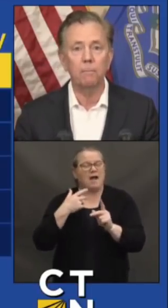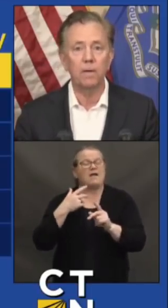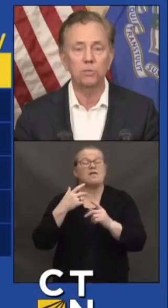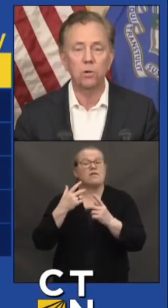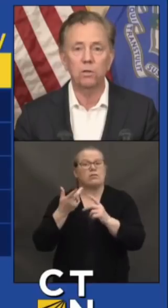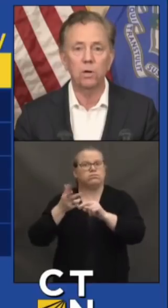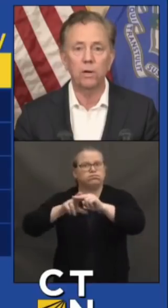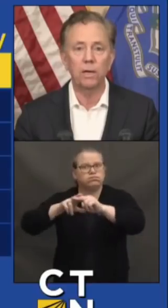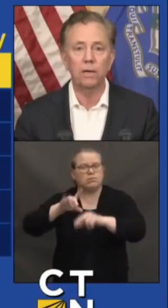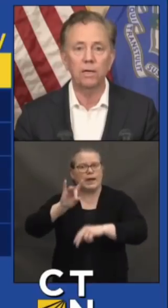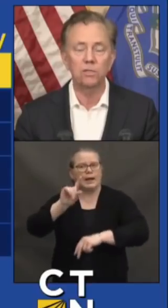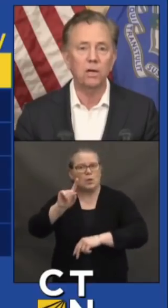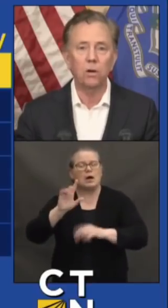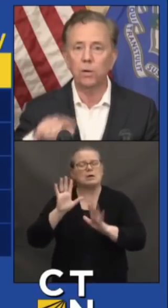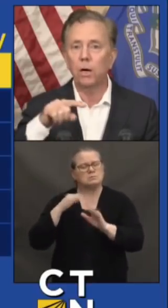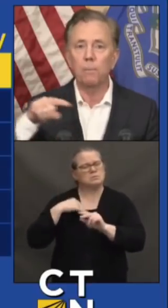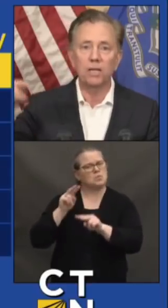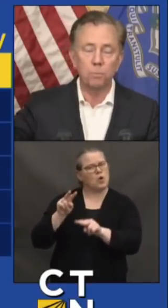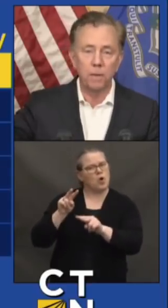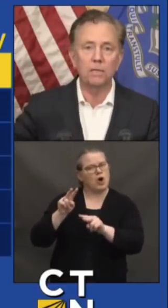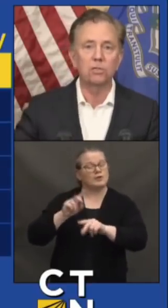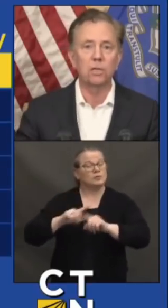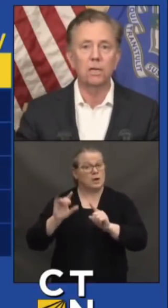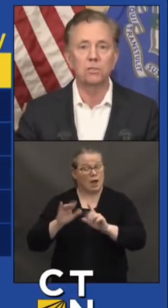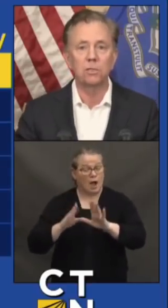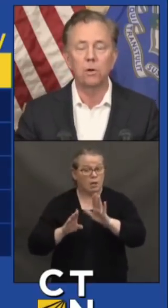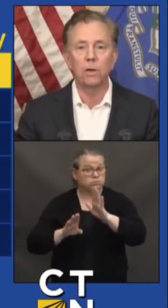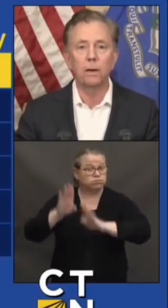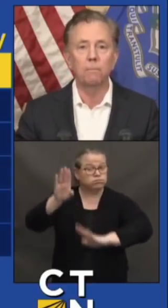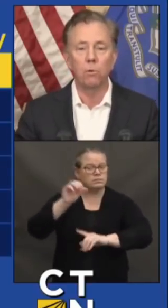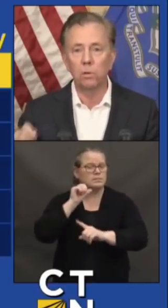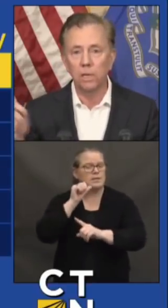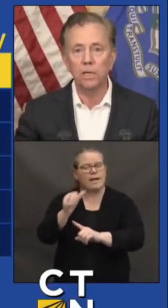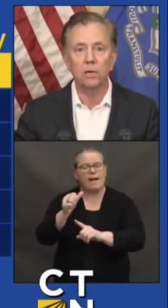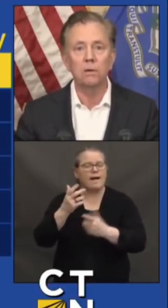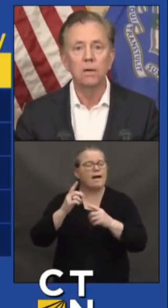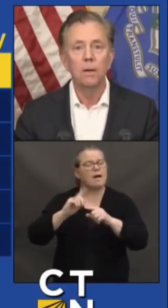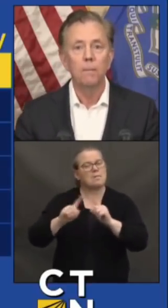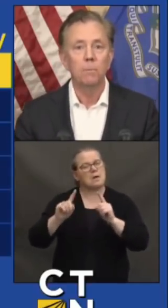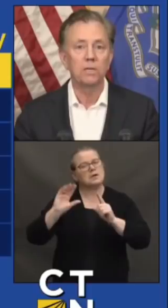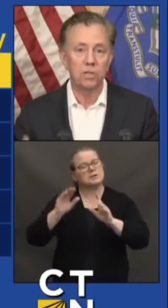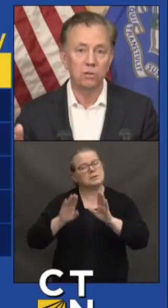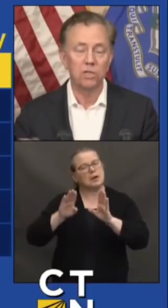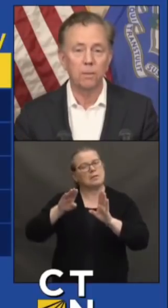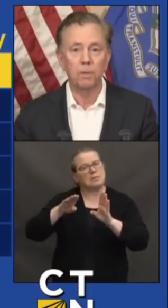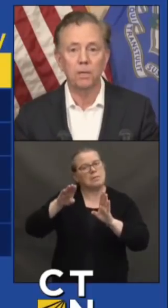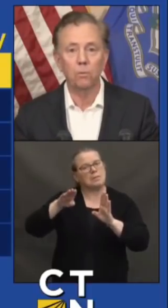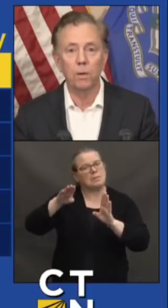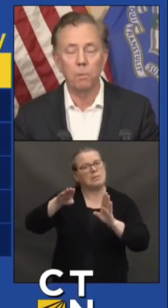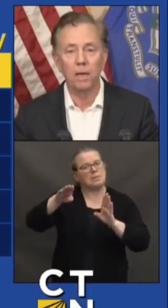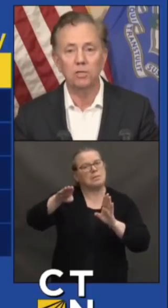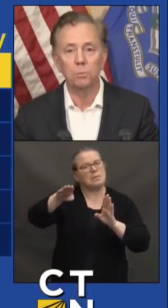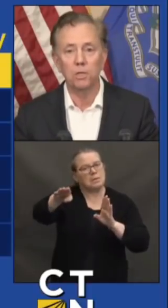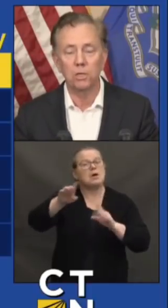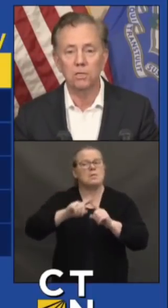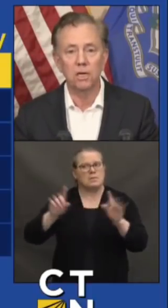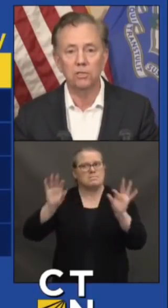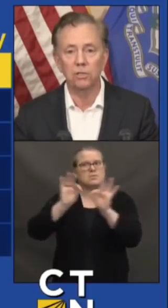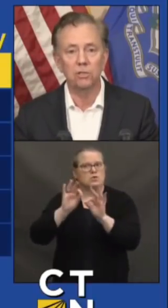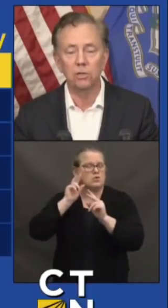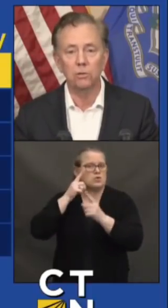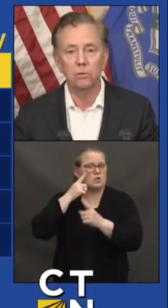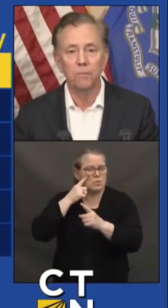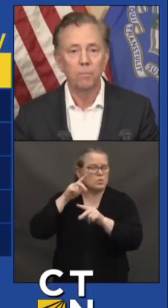but it's worth knowing it's not going up exponentially. It's going up more linear, but it's still something that we pay special